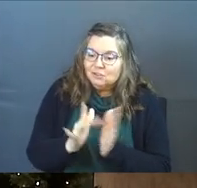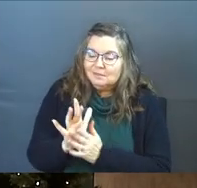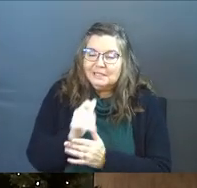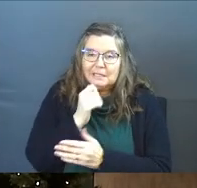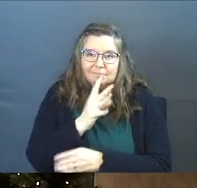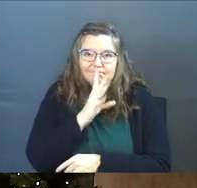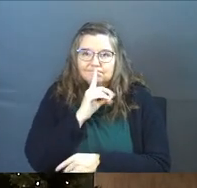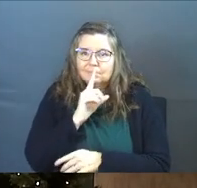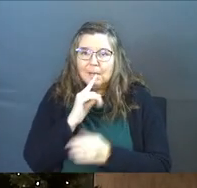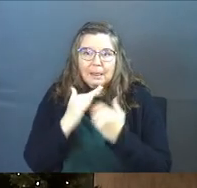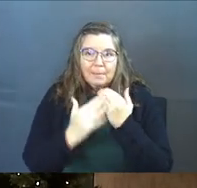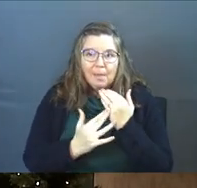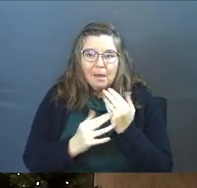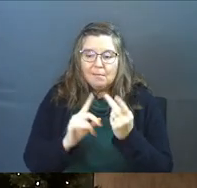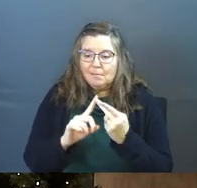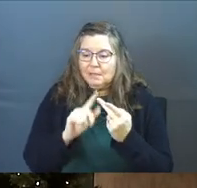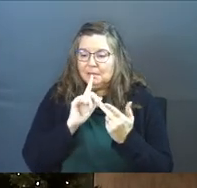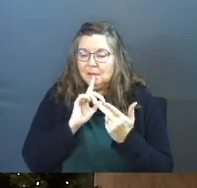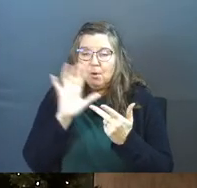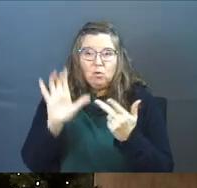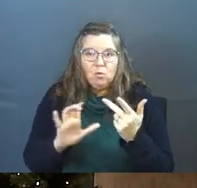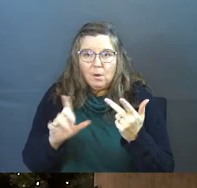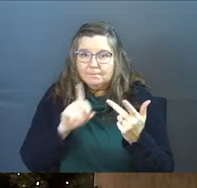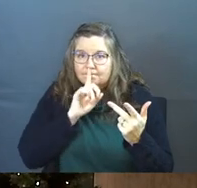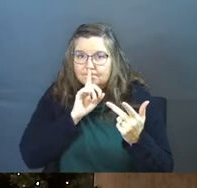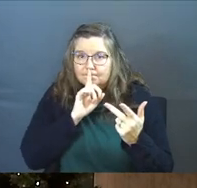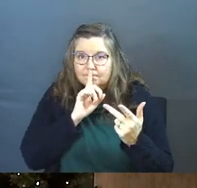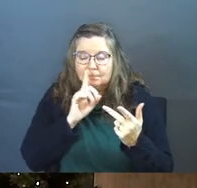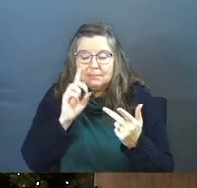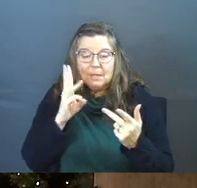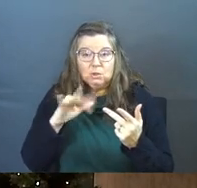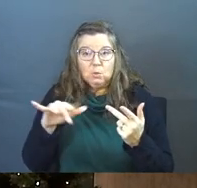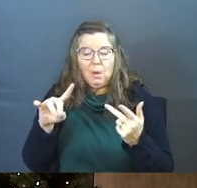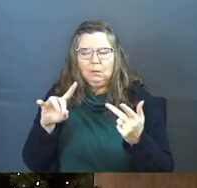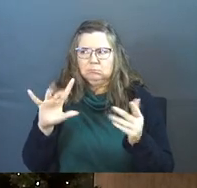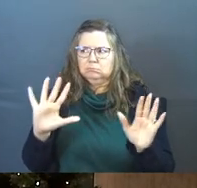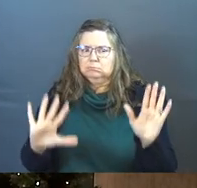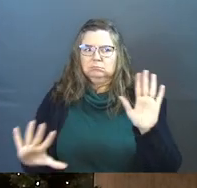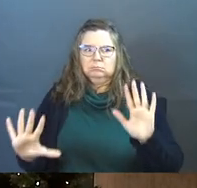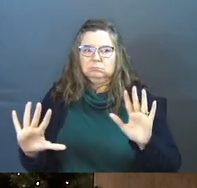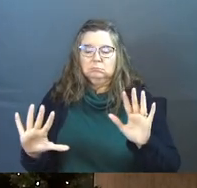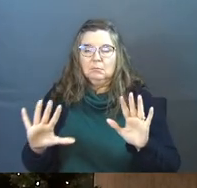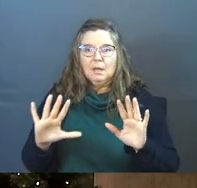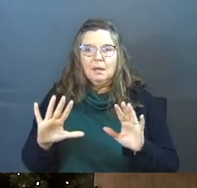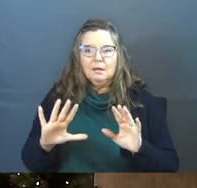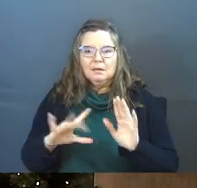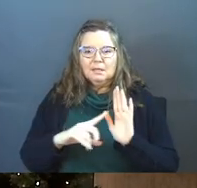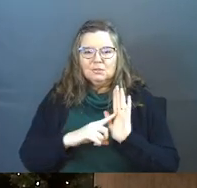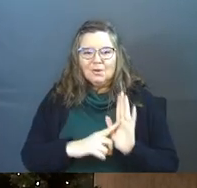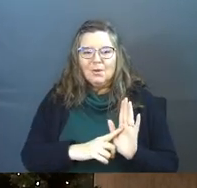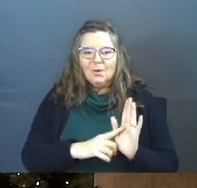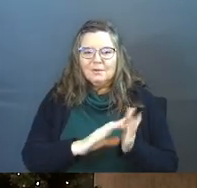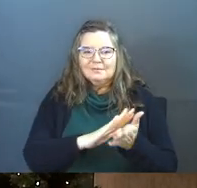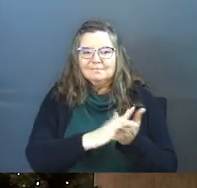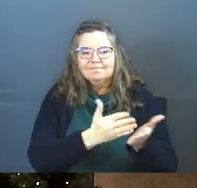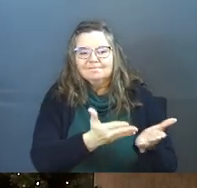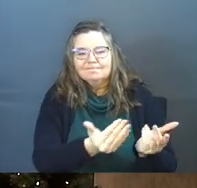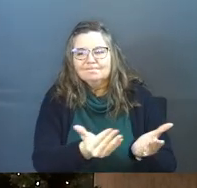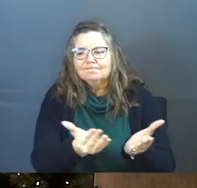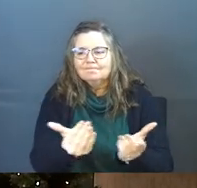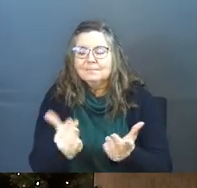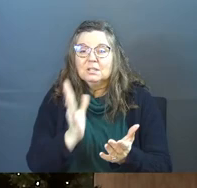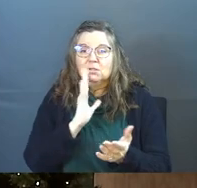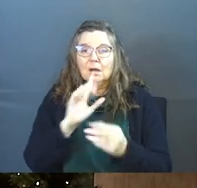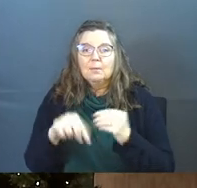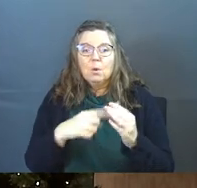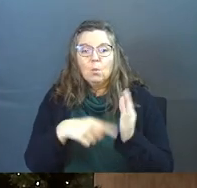He doesn't talk about the blood. He doesn't talk about the cross. It's wild. He's very, and he puts out these olive branches to them, right? He's